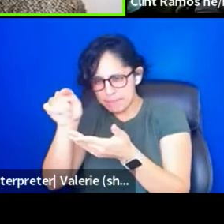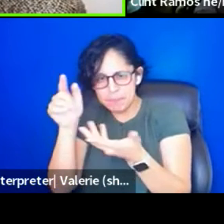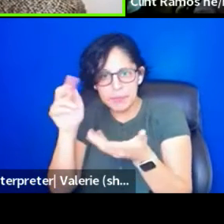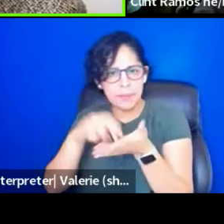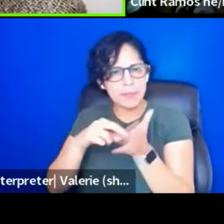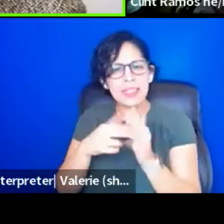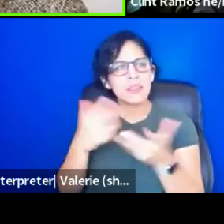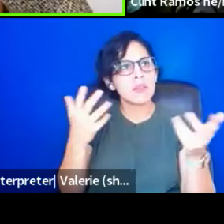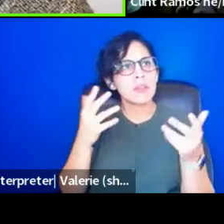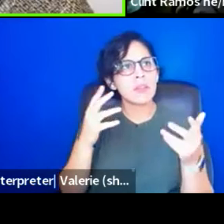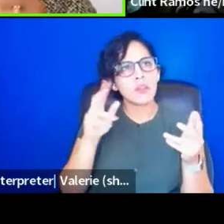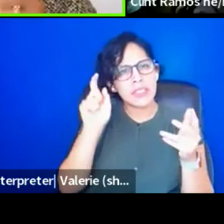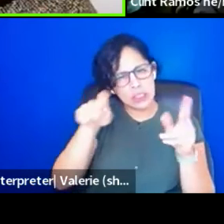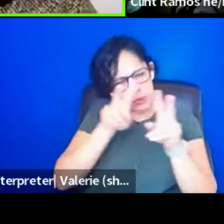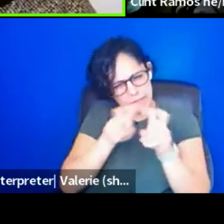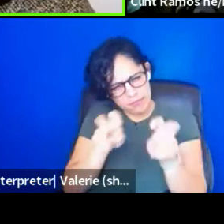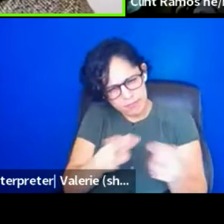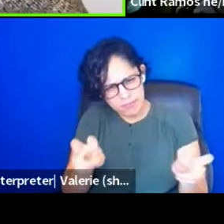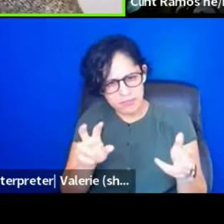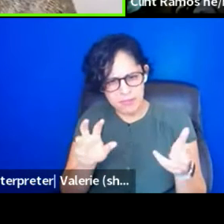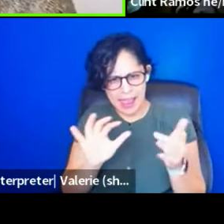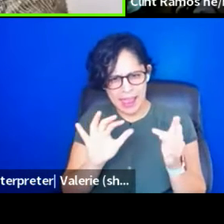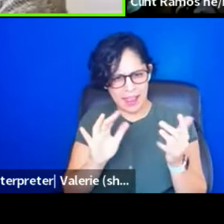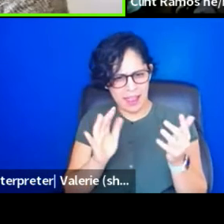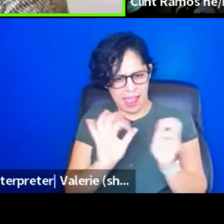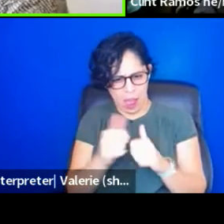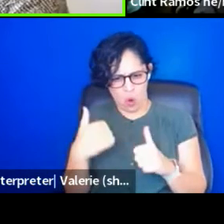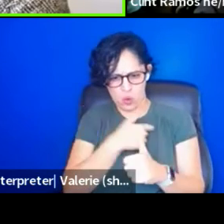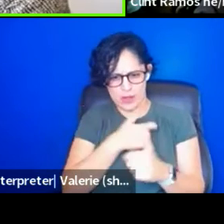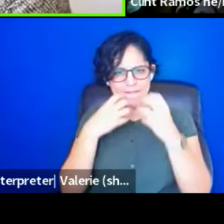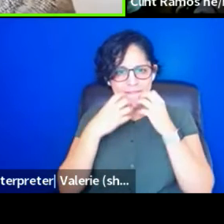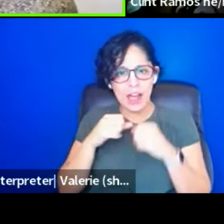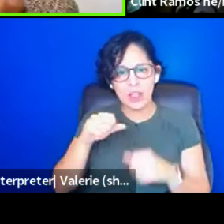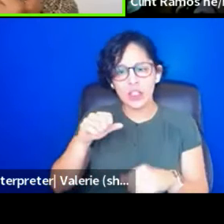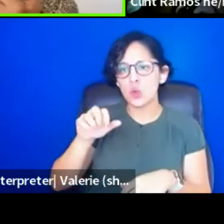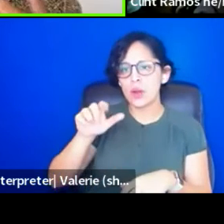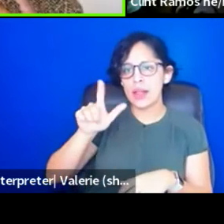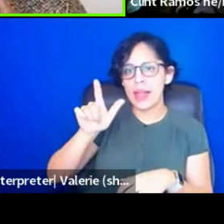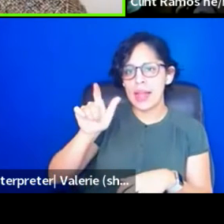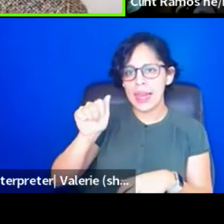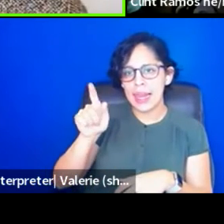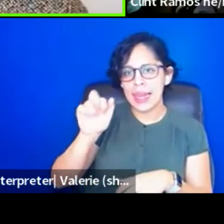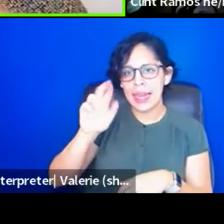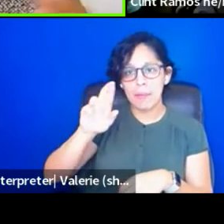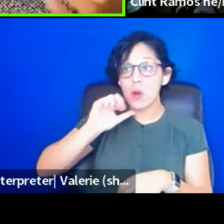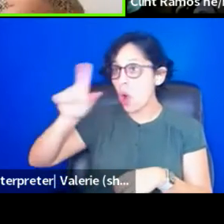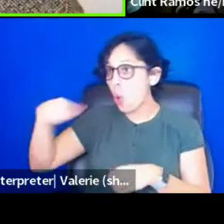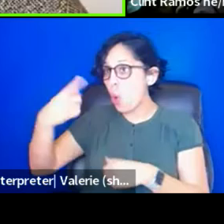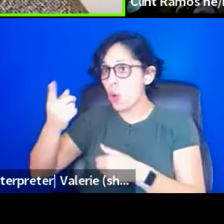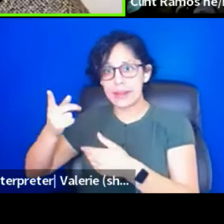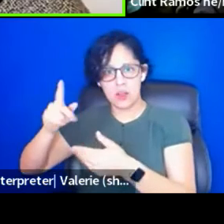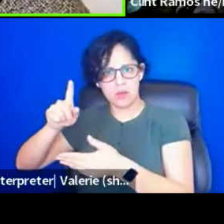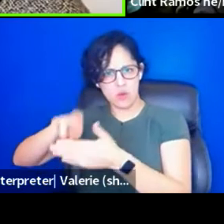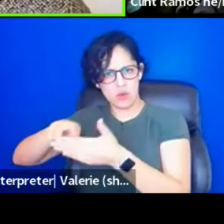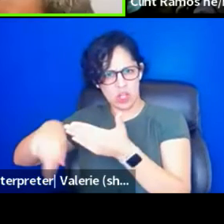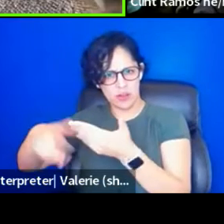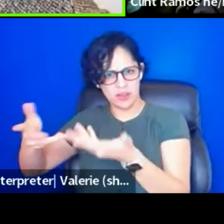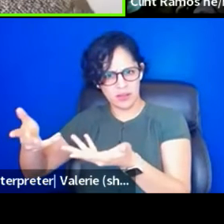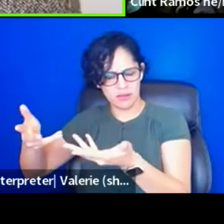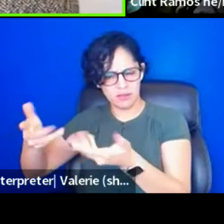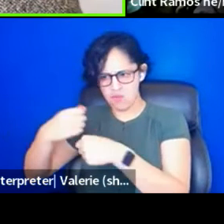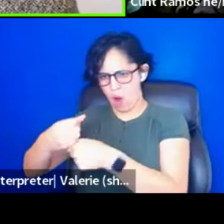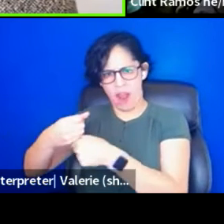how do we value the labor versus just the product? How do we, and that is also, let's be clear.